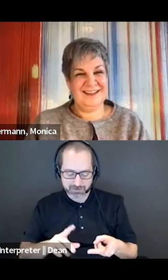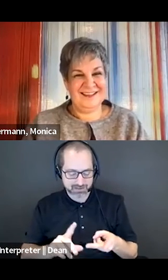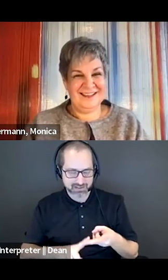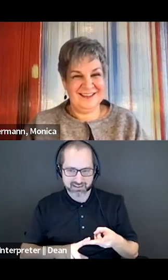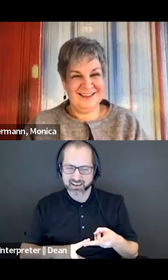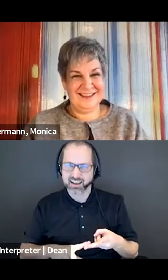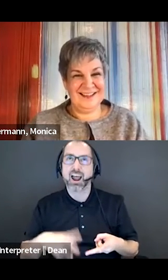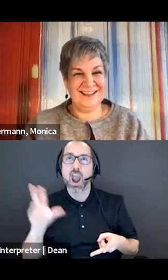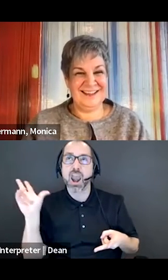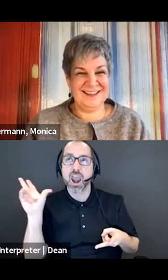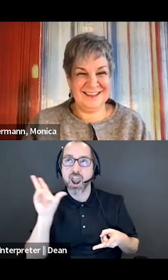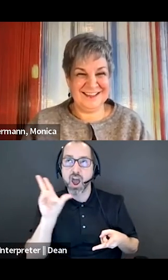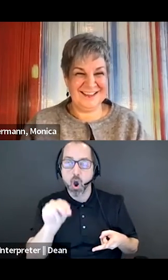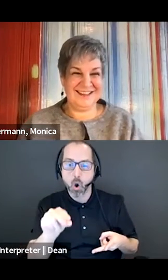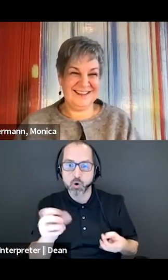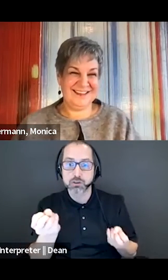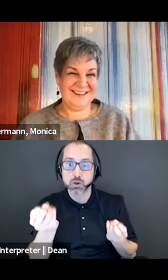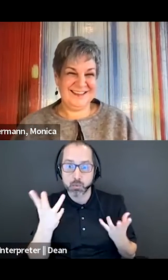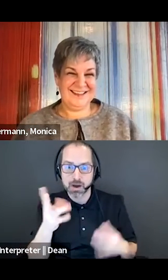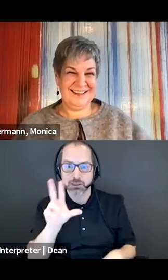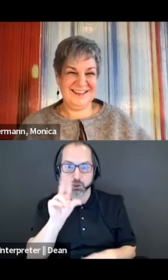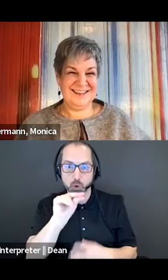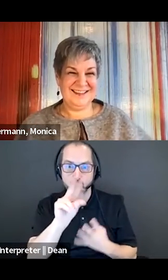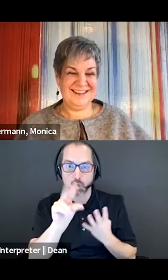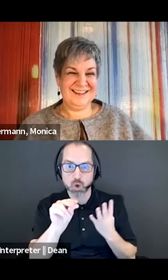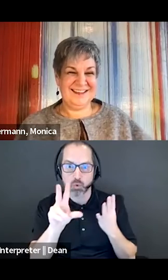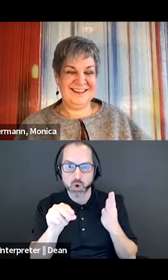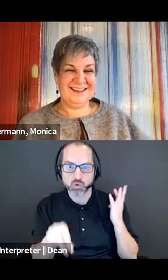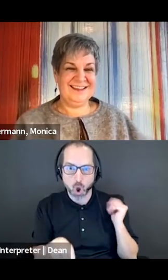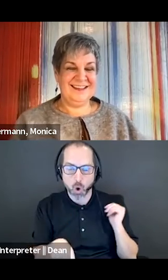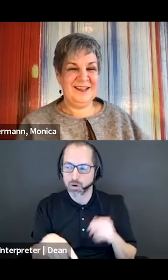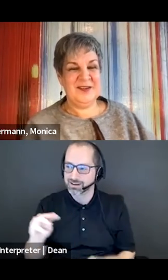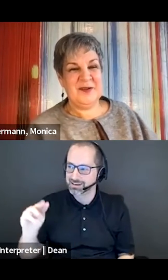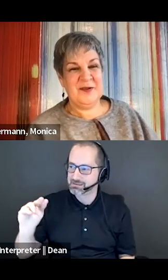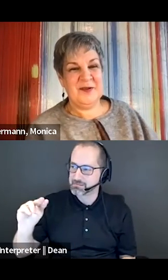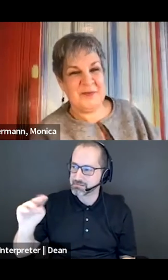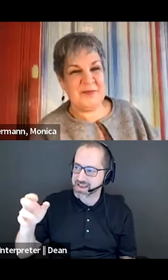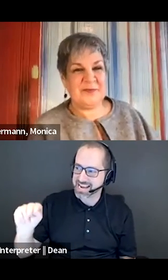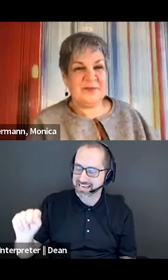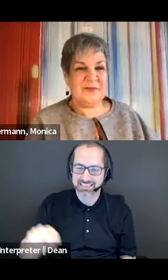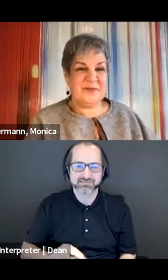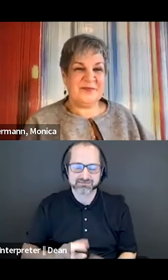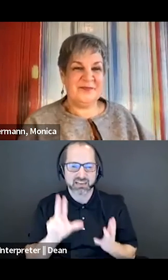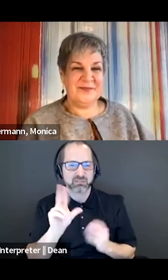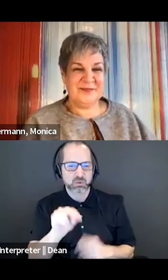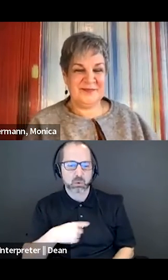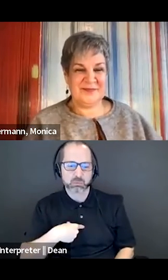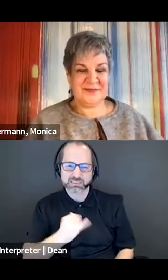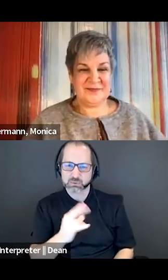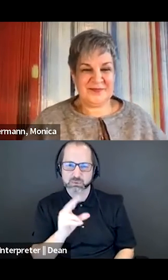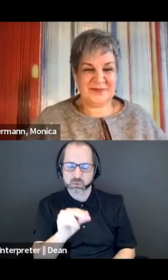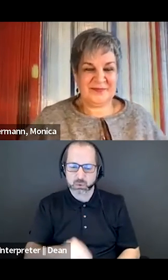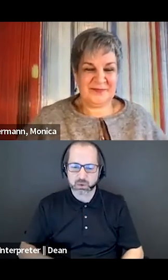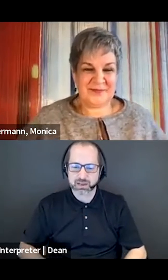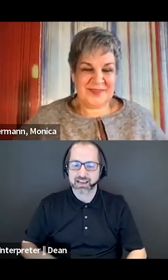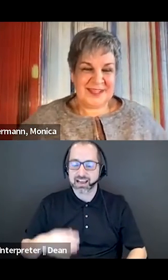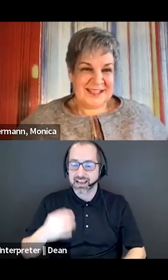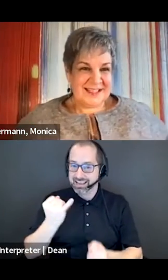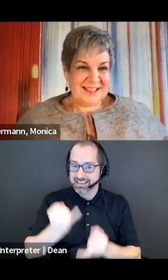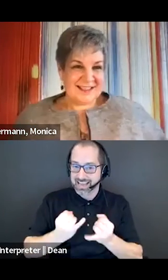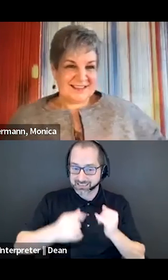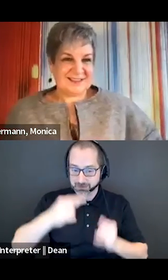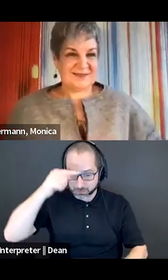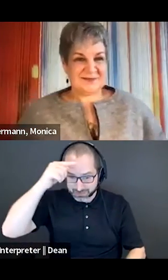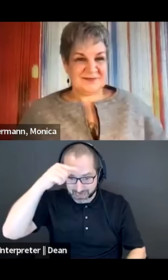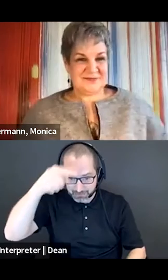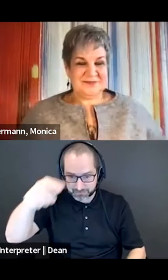much no. So much no. Megan. Yeah, I'm a no as well. And finally, Wissam.